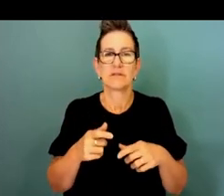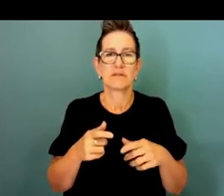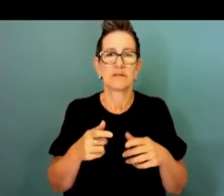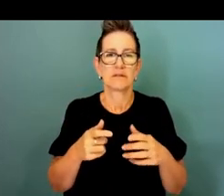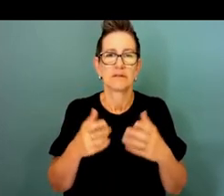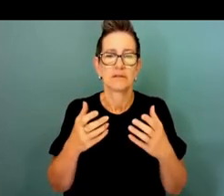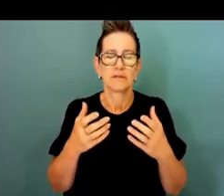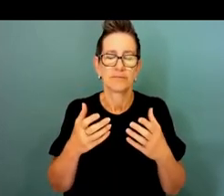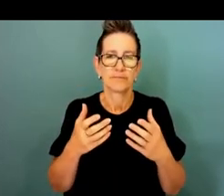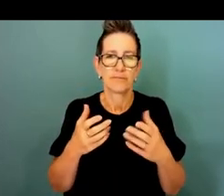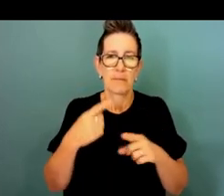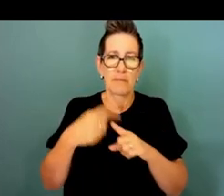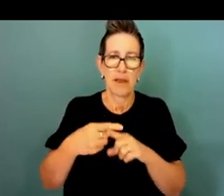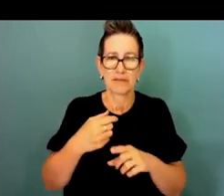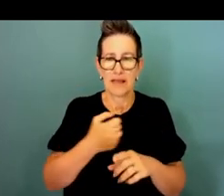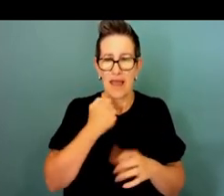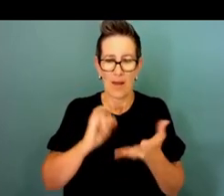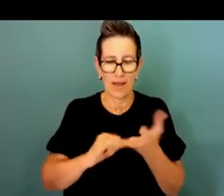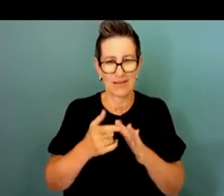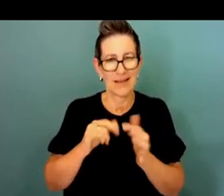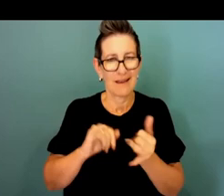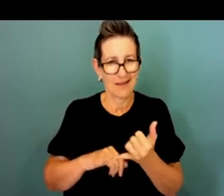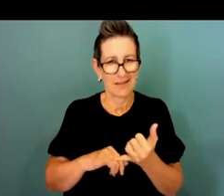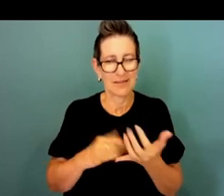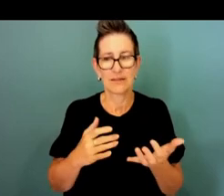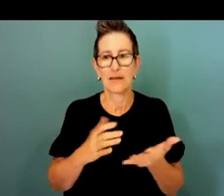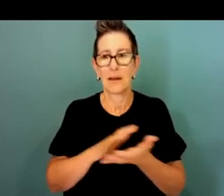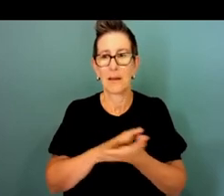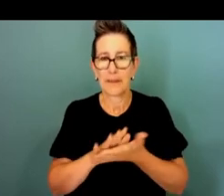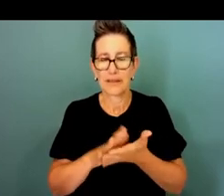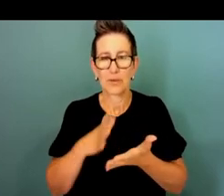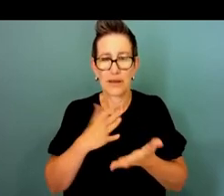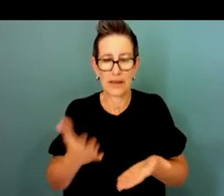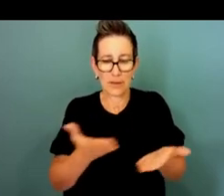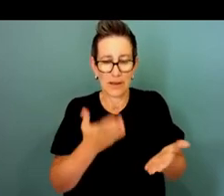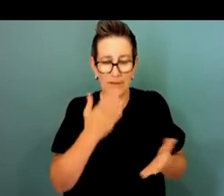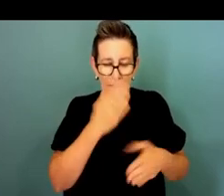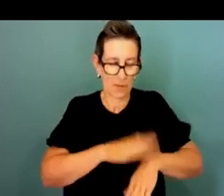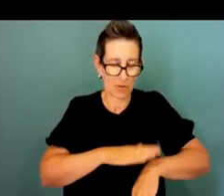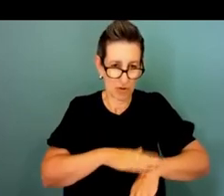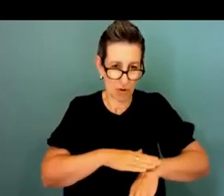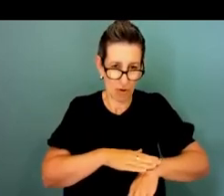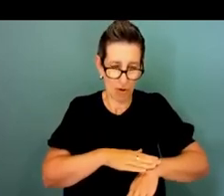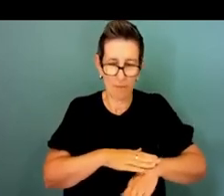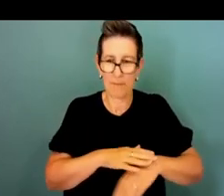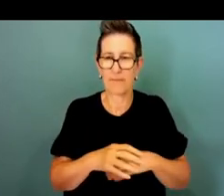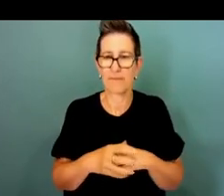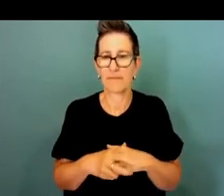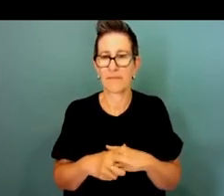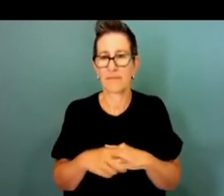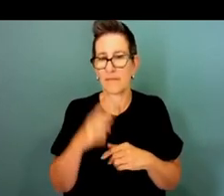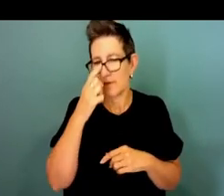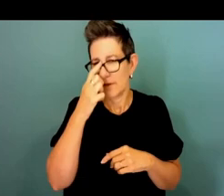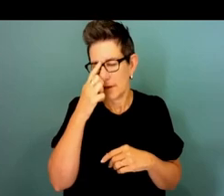people allowing themselves to have that time carved out to do this otherwise we will just stay on the treadmill